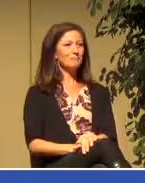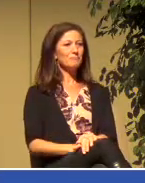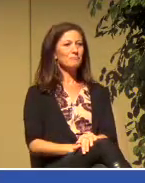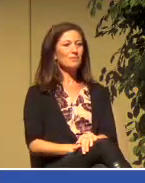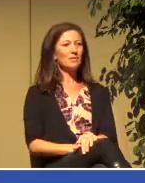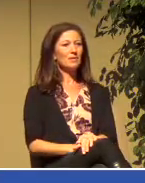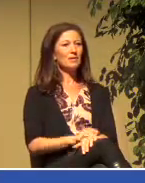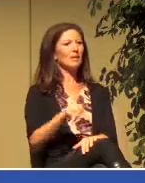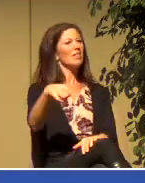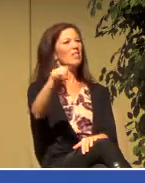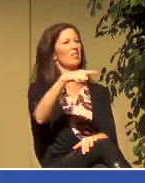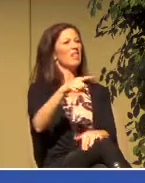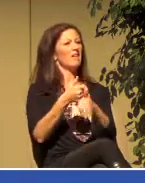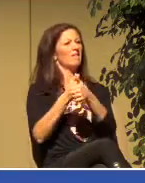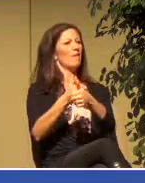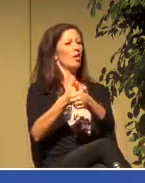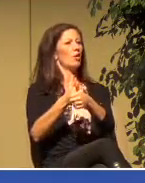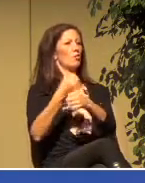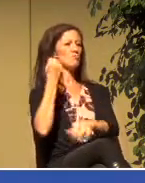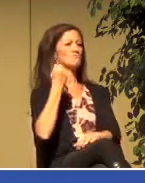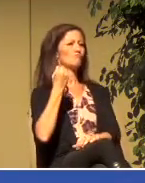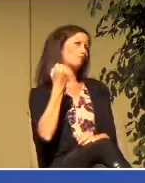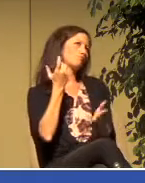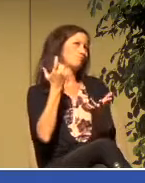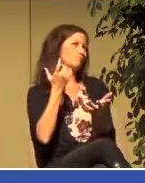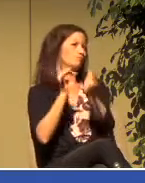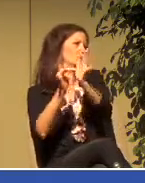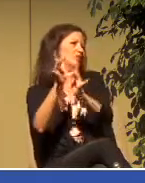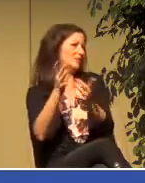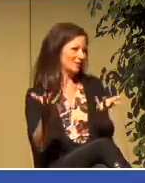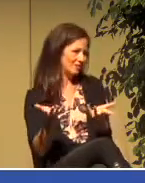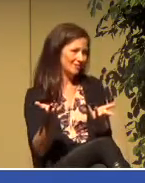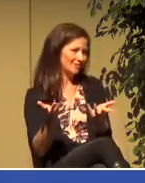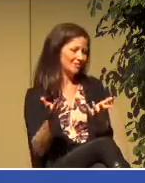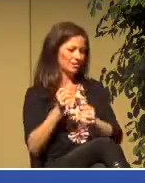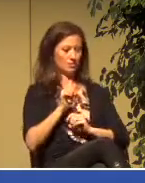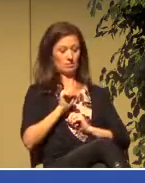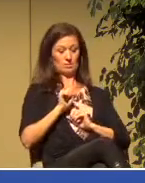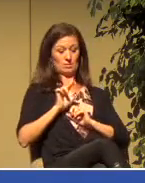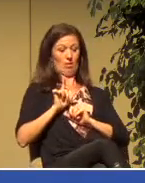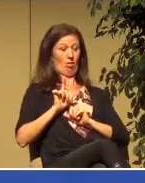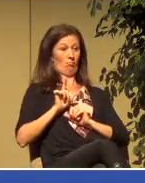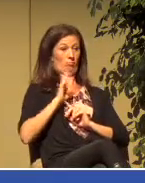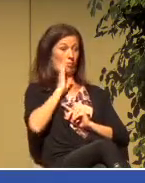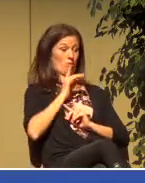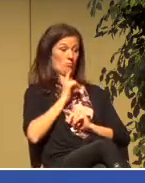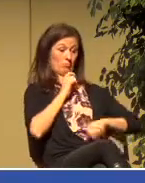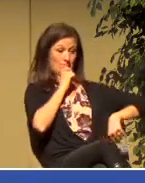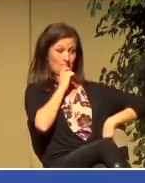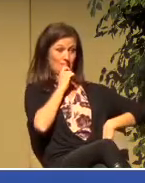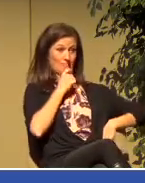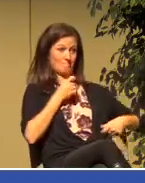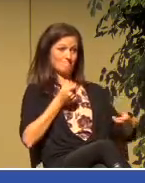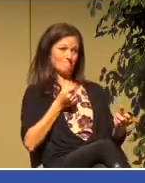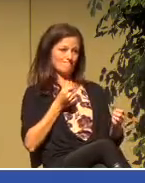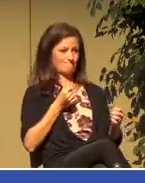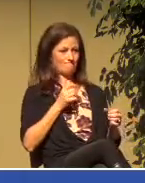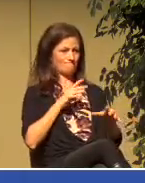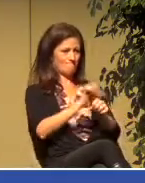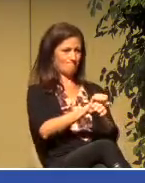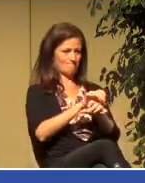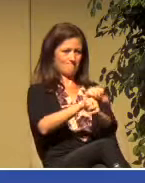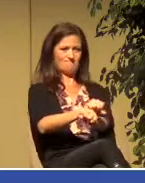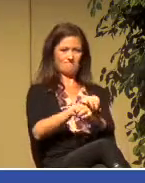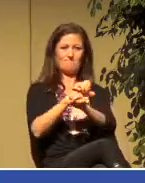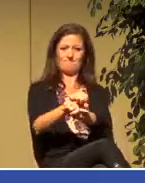named Jesus. And Saul was going to deal with anyone who dared to attach themselves to the